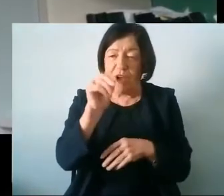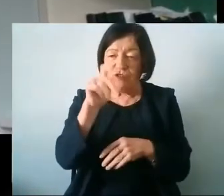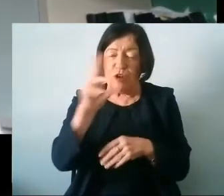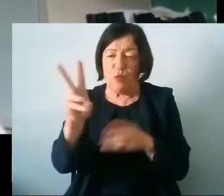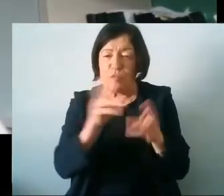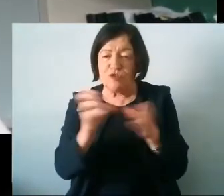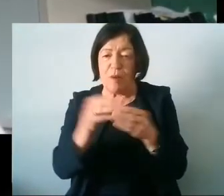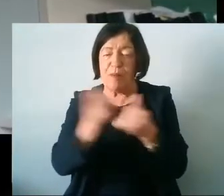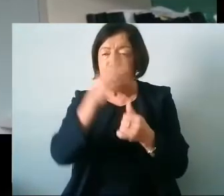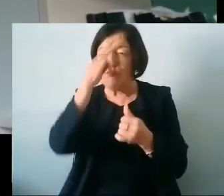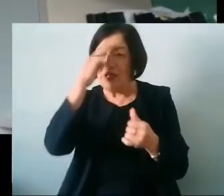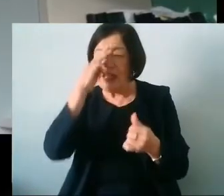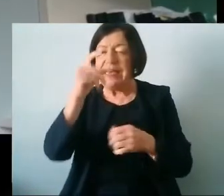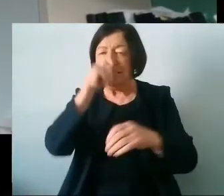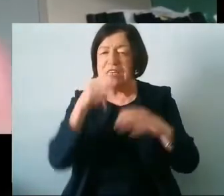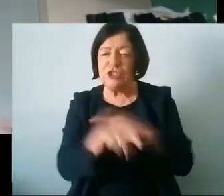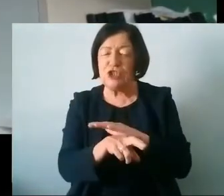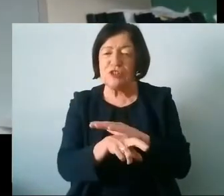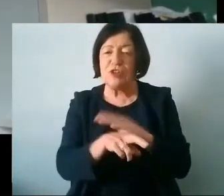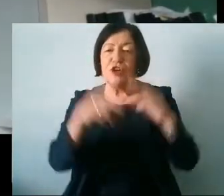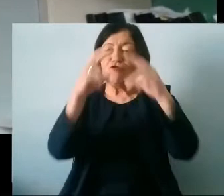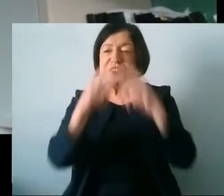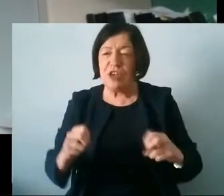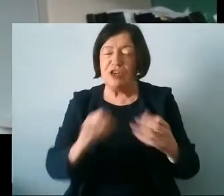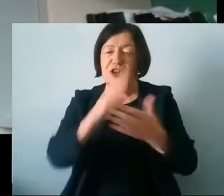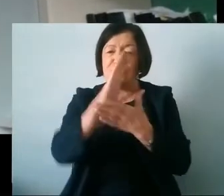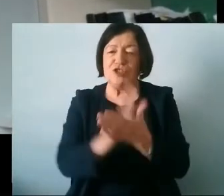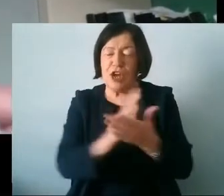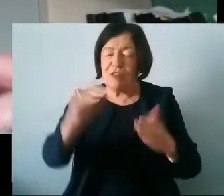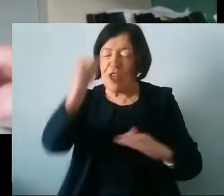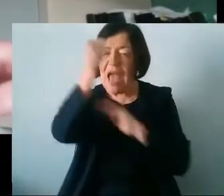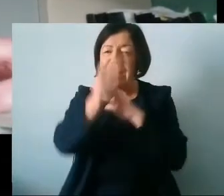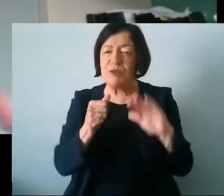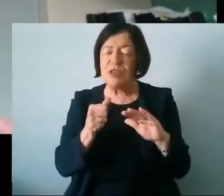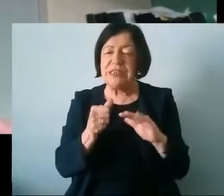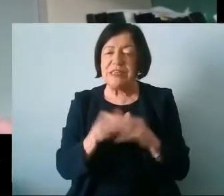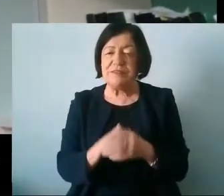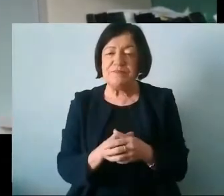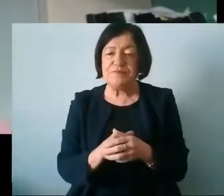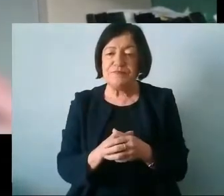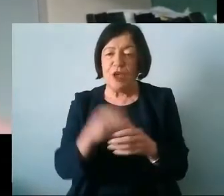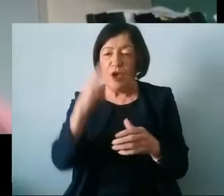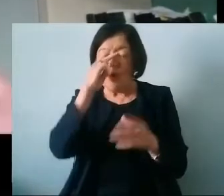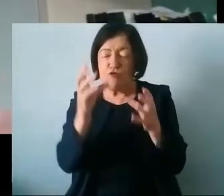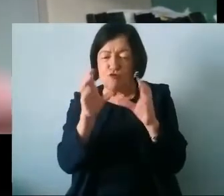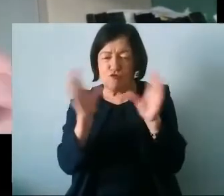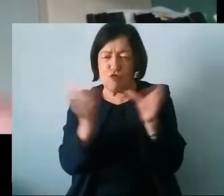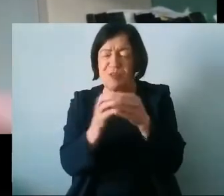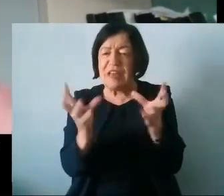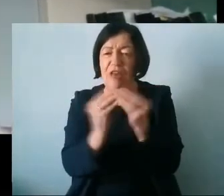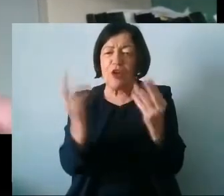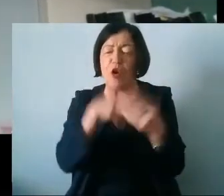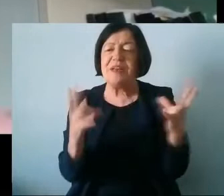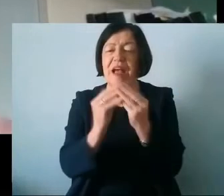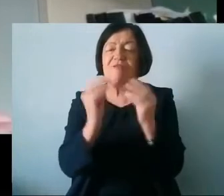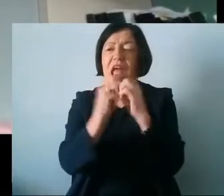principals, workshops run by teachers, researchers sharing their expertise, principal groups together so really you're coming together of